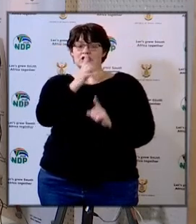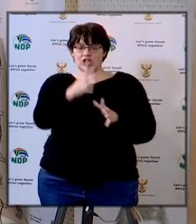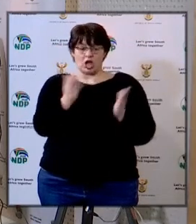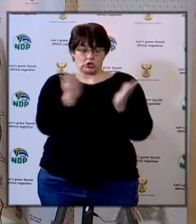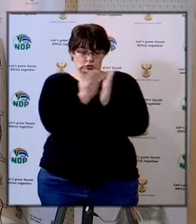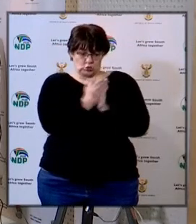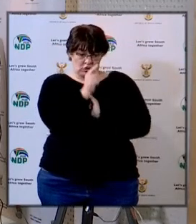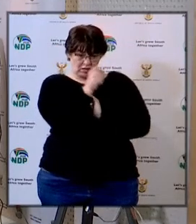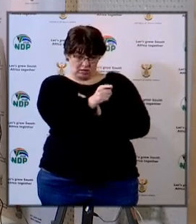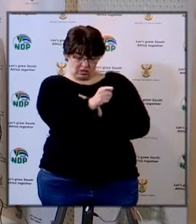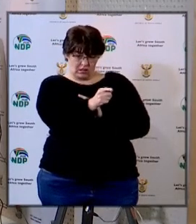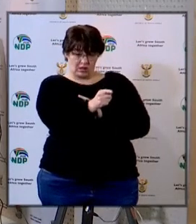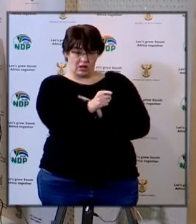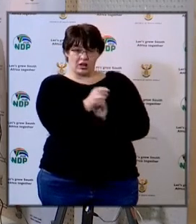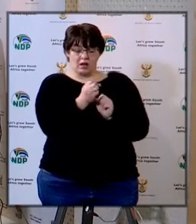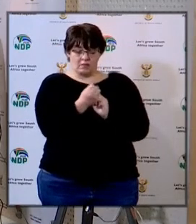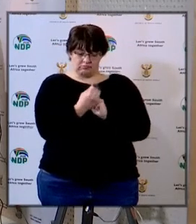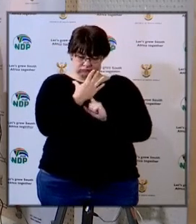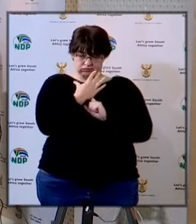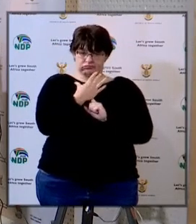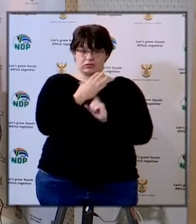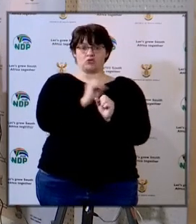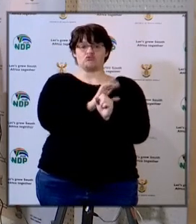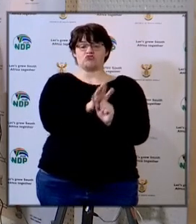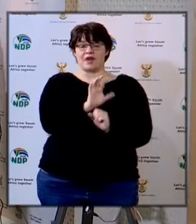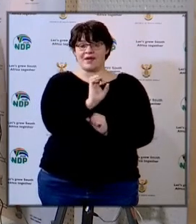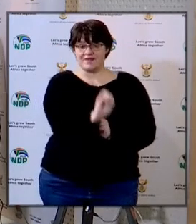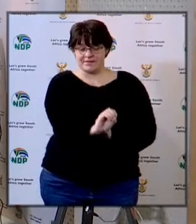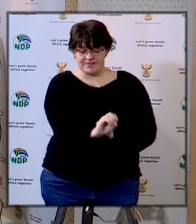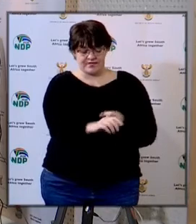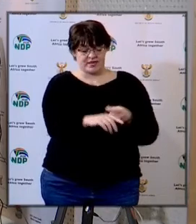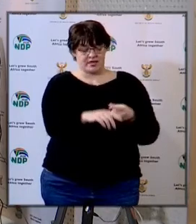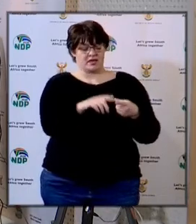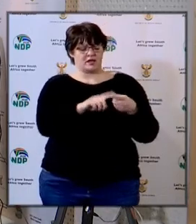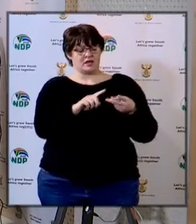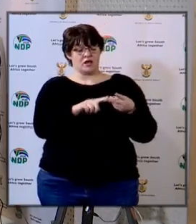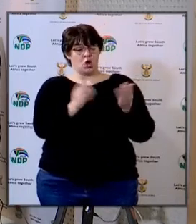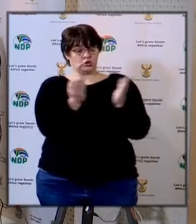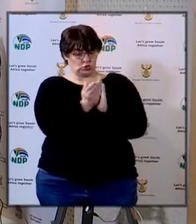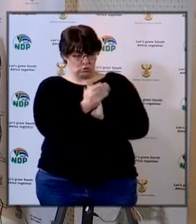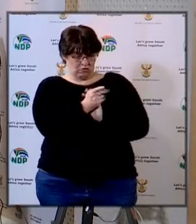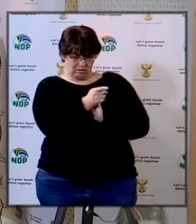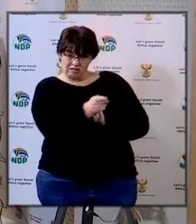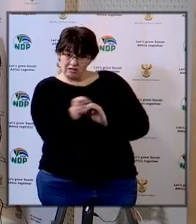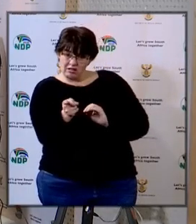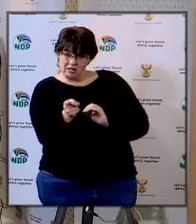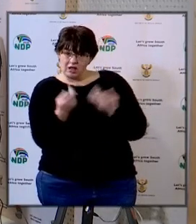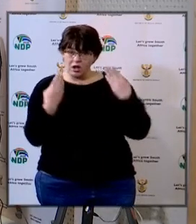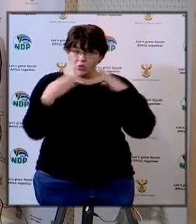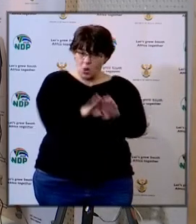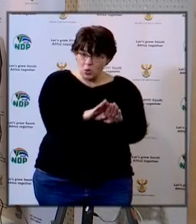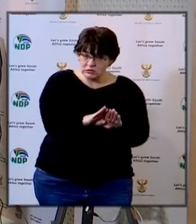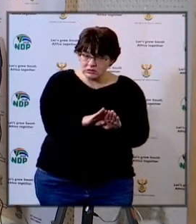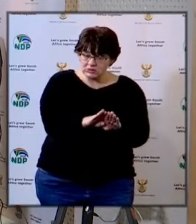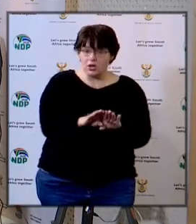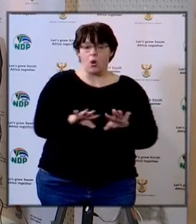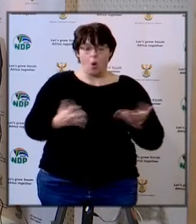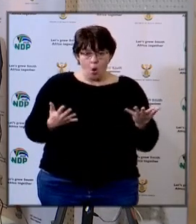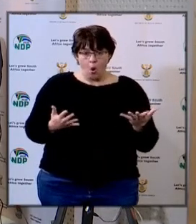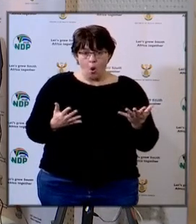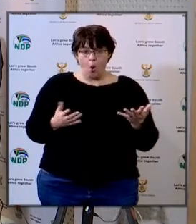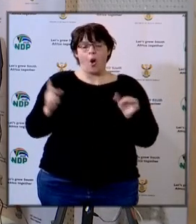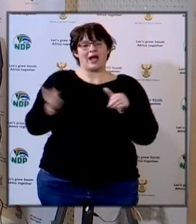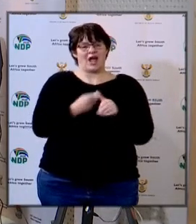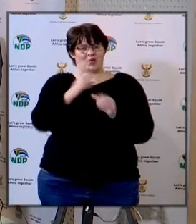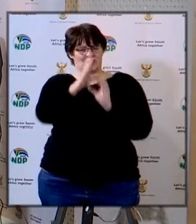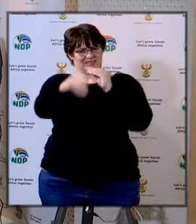at various schools have been infected with the virus and whether those schools are going to be closed and whether those